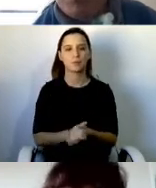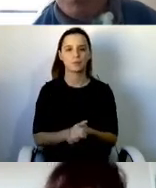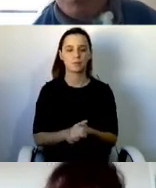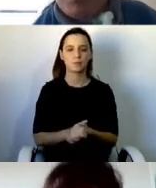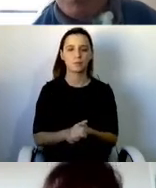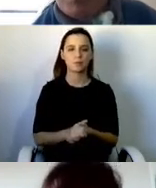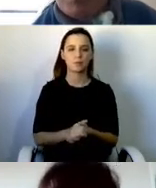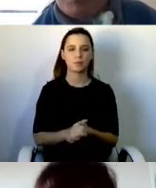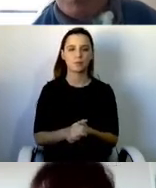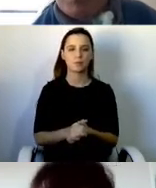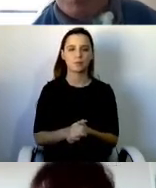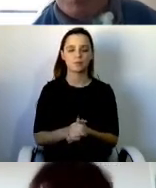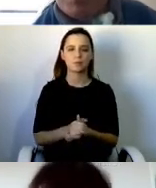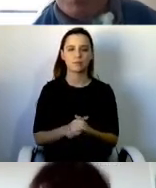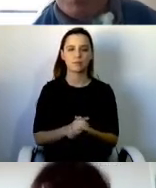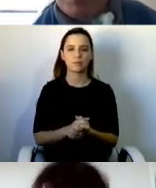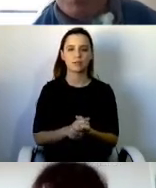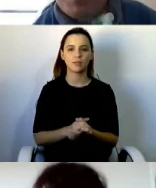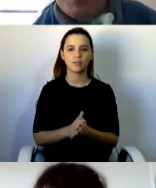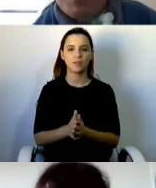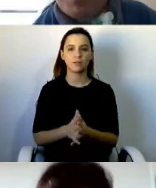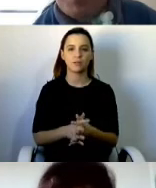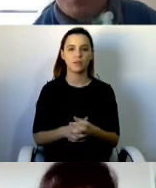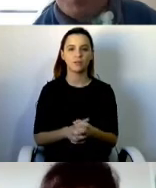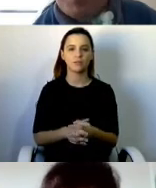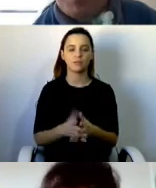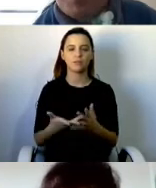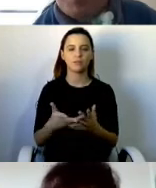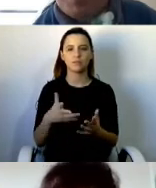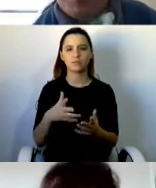meu português é insuficiente, por isso.